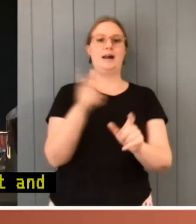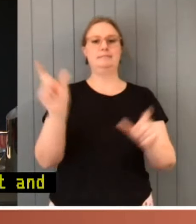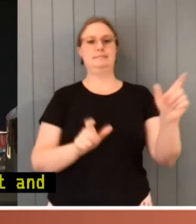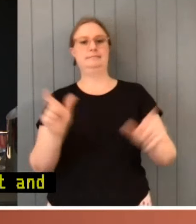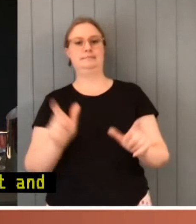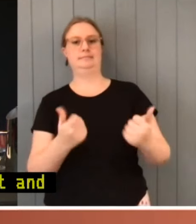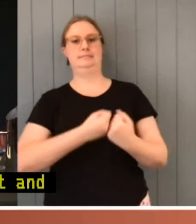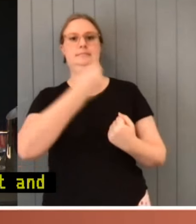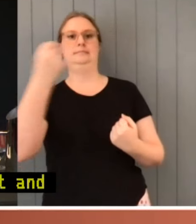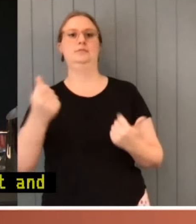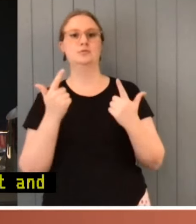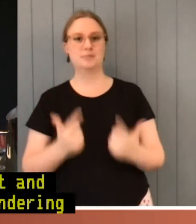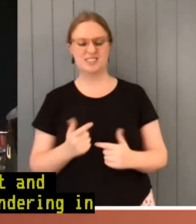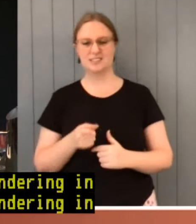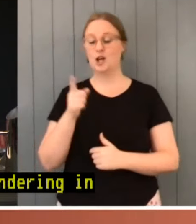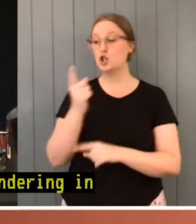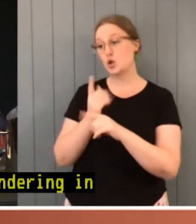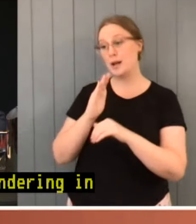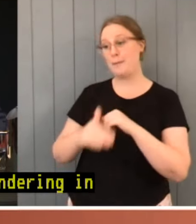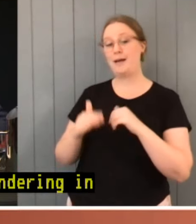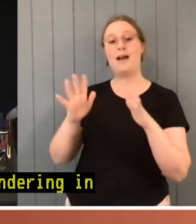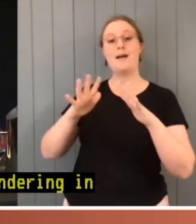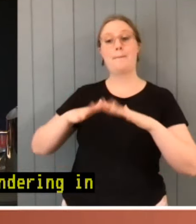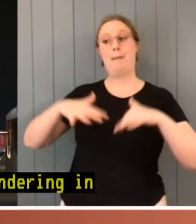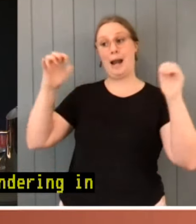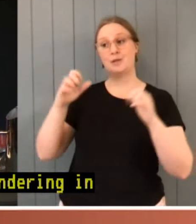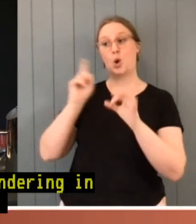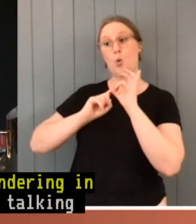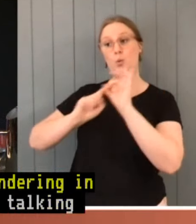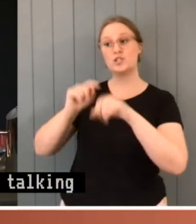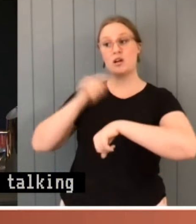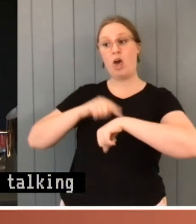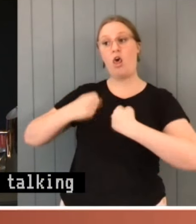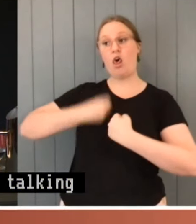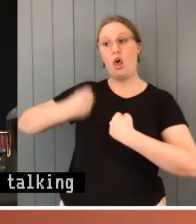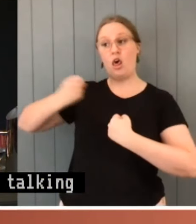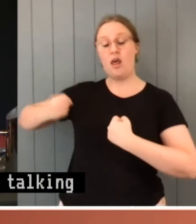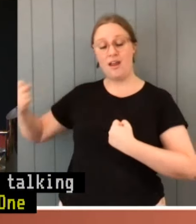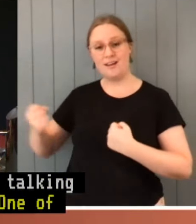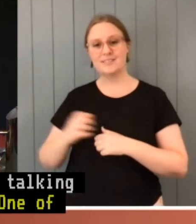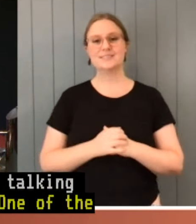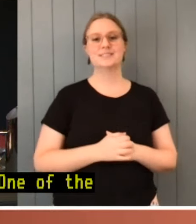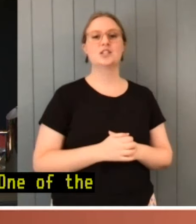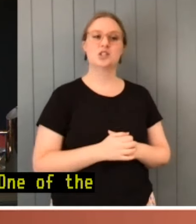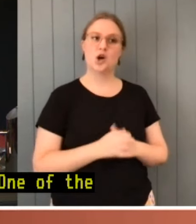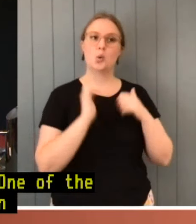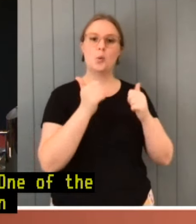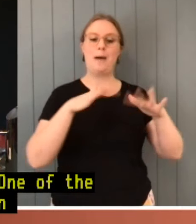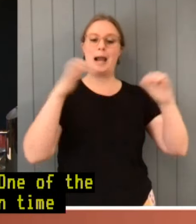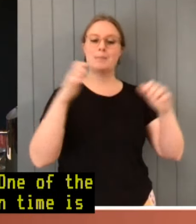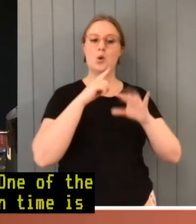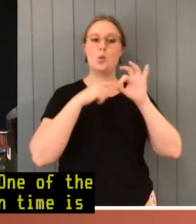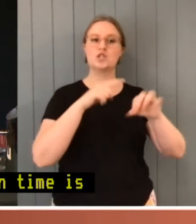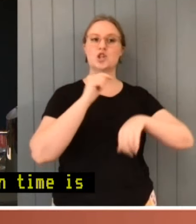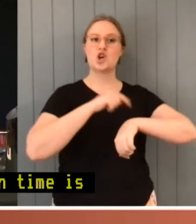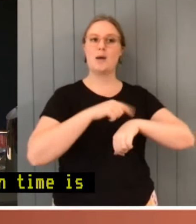anyone's... Are talking about question time here? One of the great things about question time is we set the clock. That wasn't always the way.